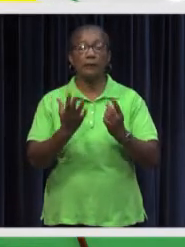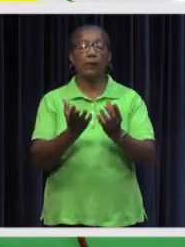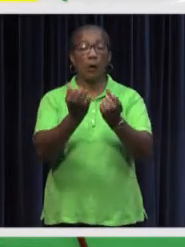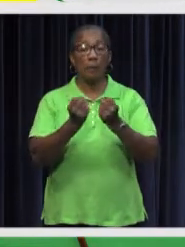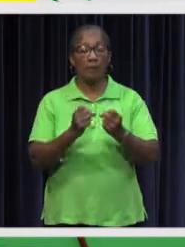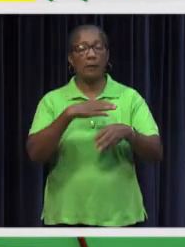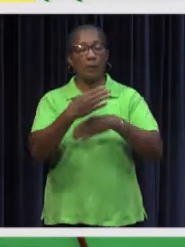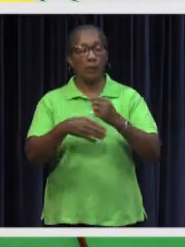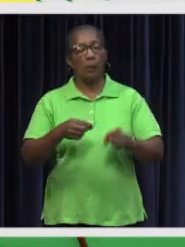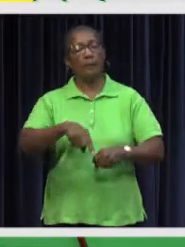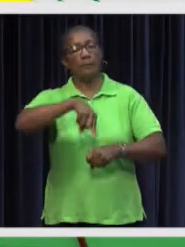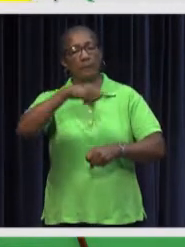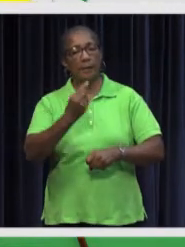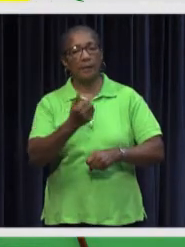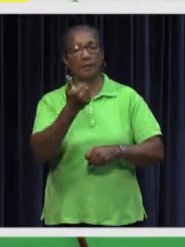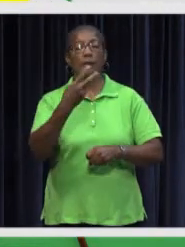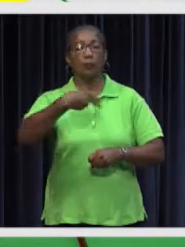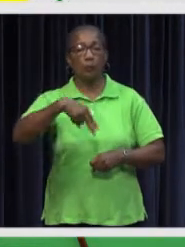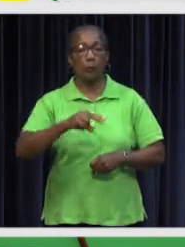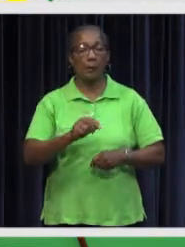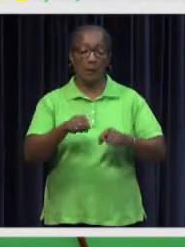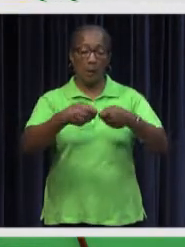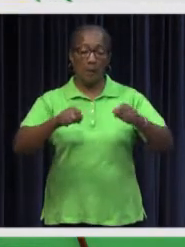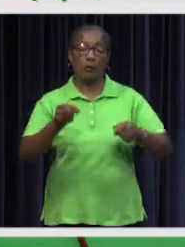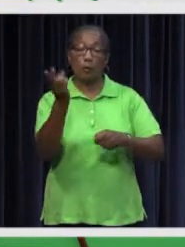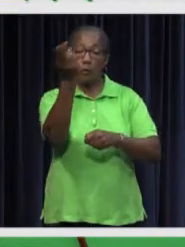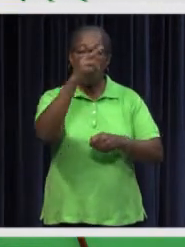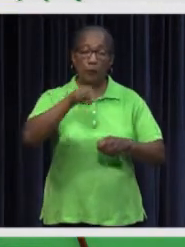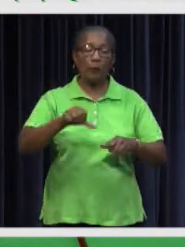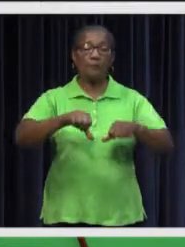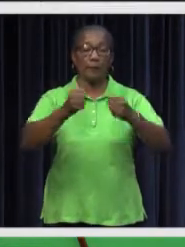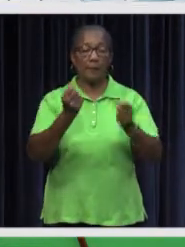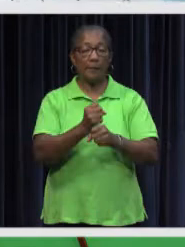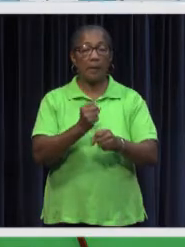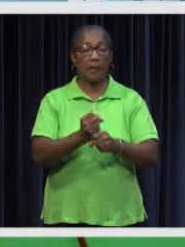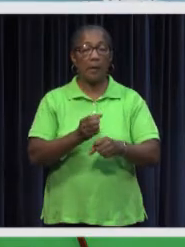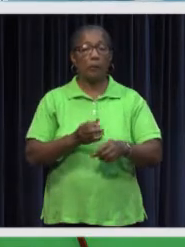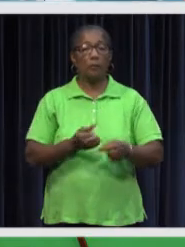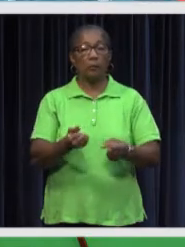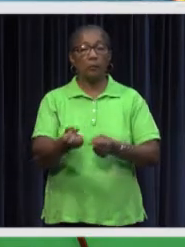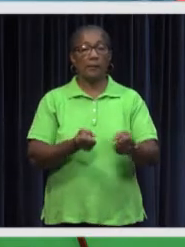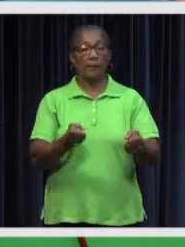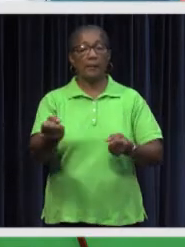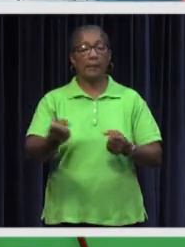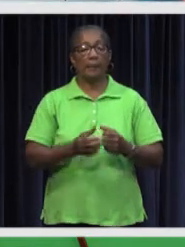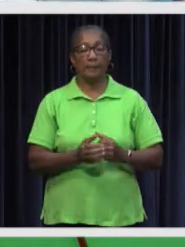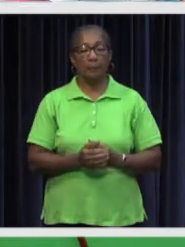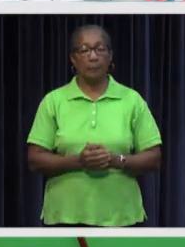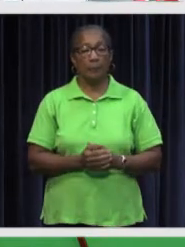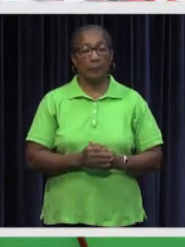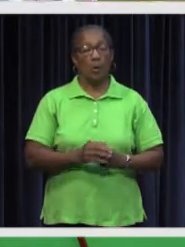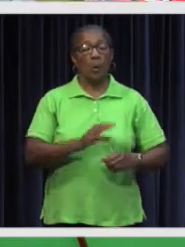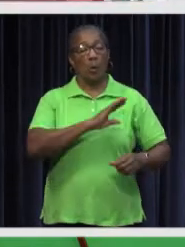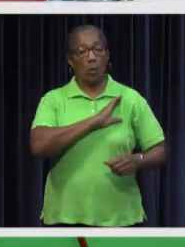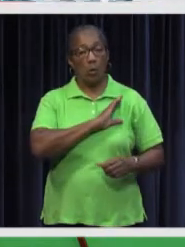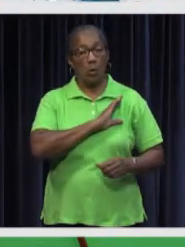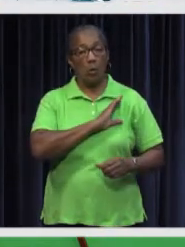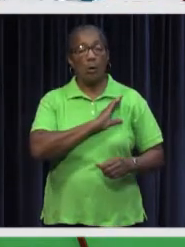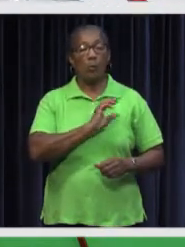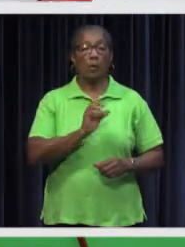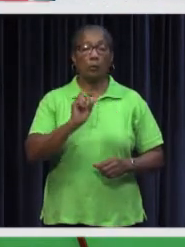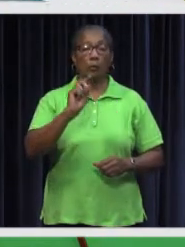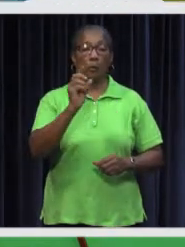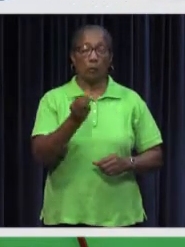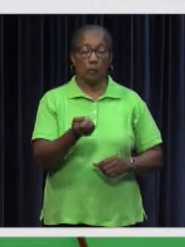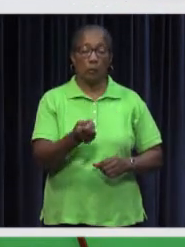of COVID-19, just over 26 million U.S. dollars will be made available by the government.